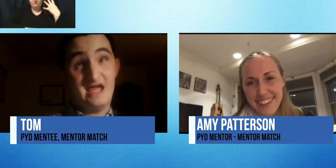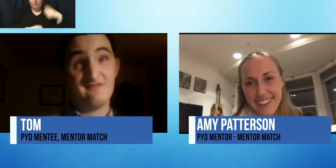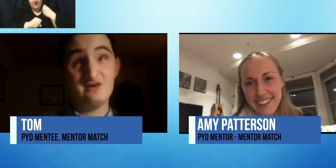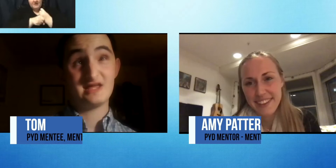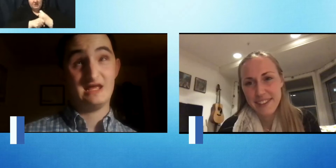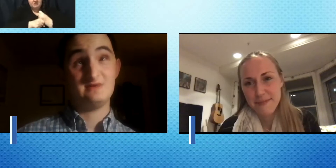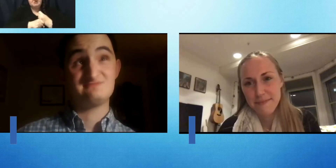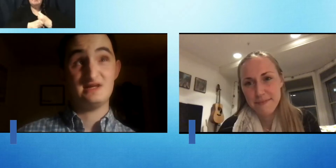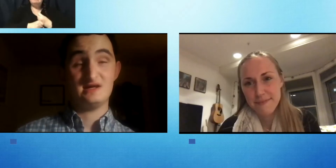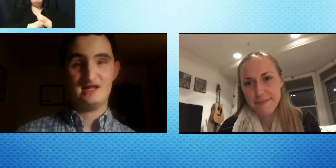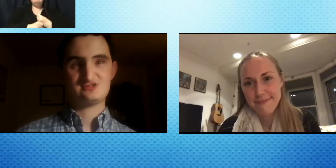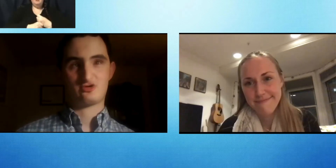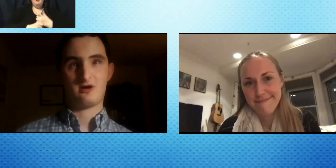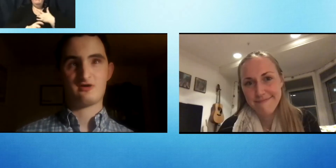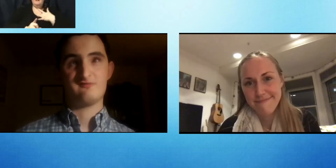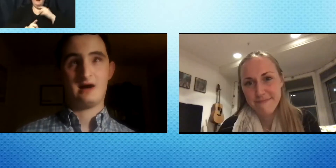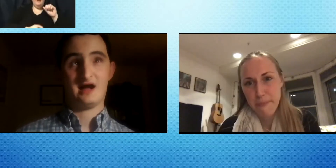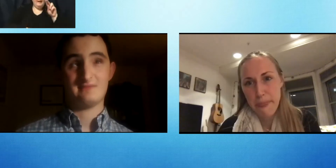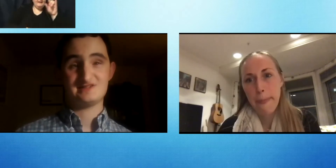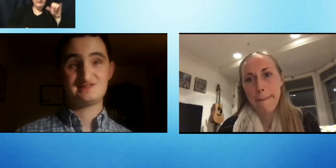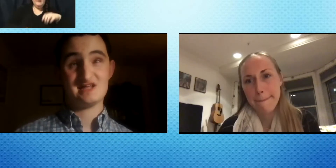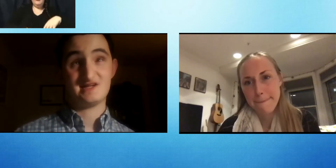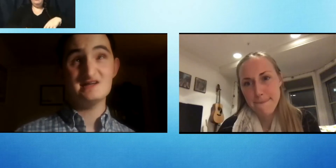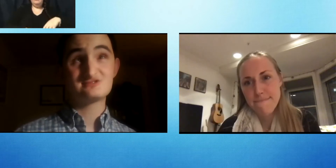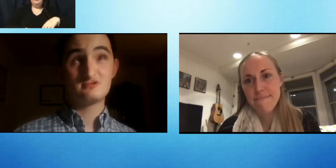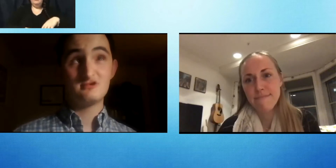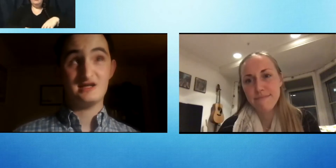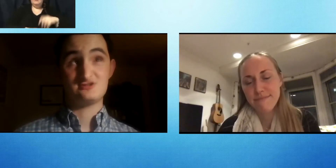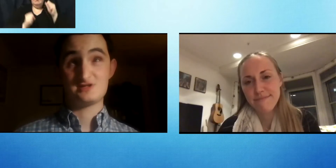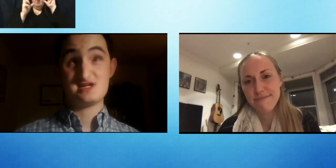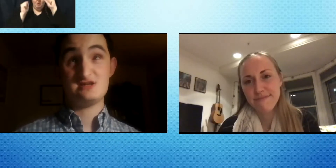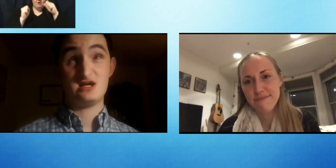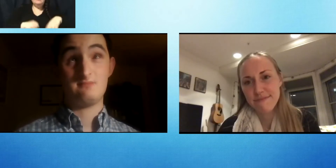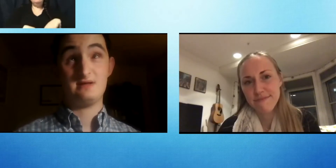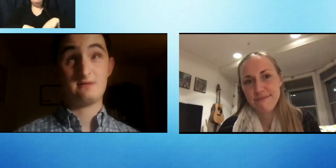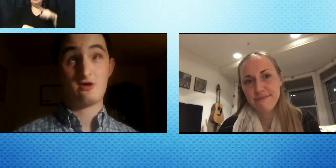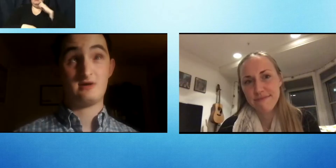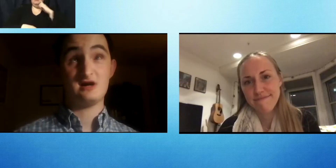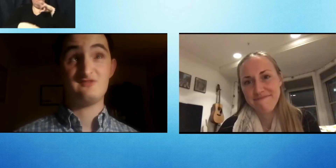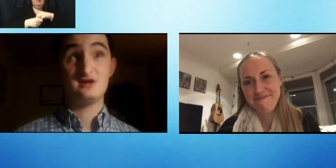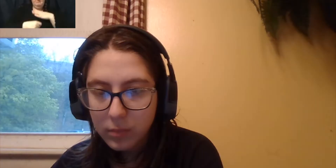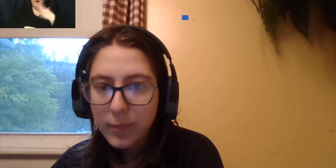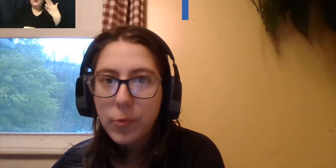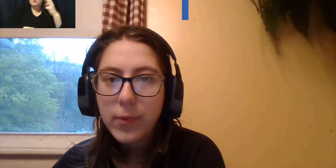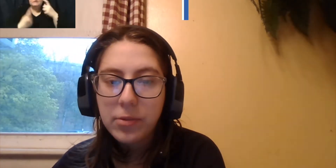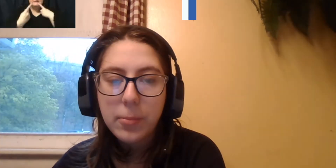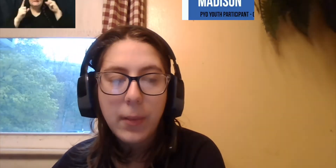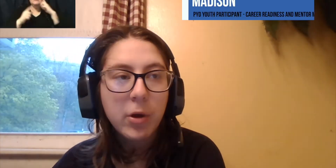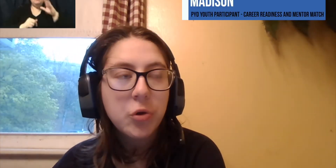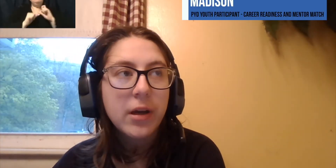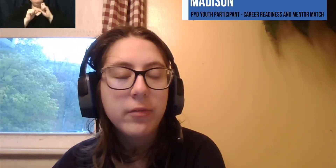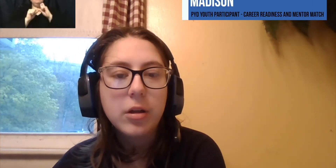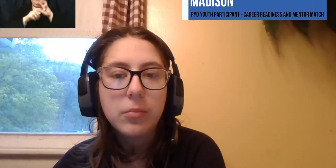And I feel like Amy's been an integral part of my success in high school and she'll continue to be a big part of my life. With